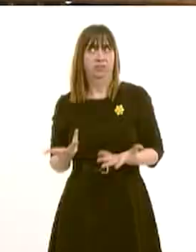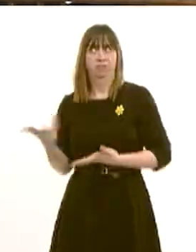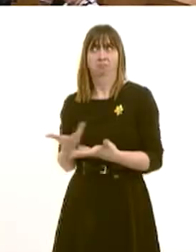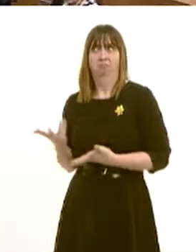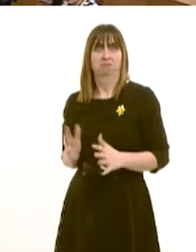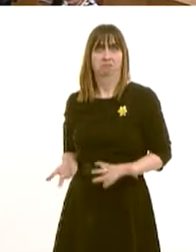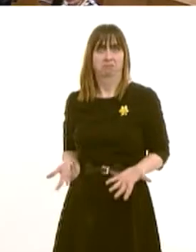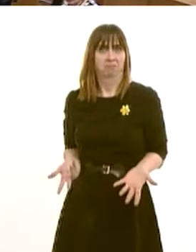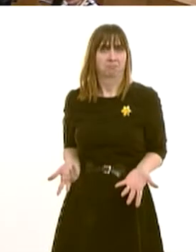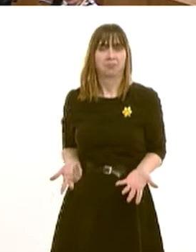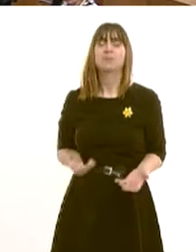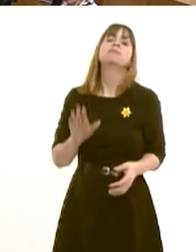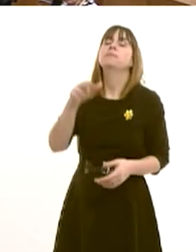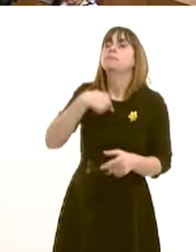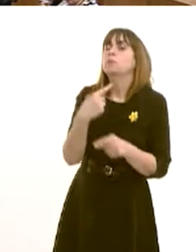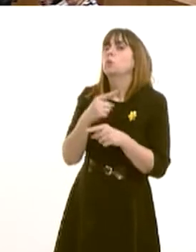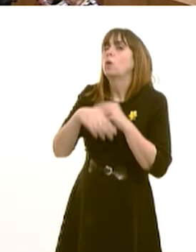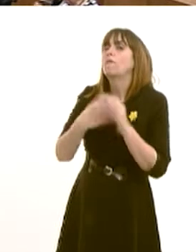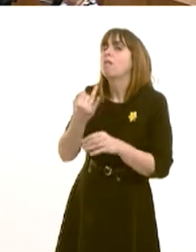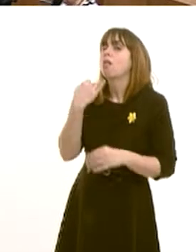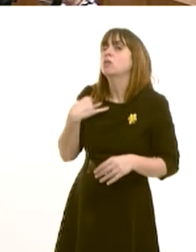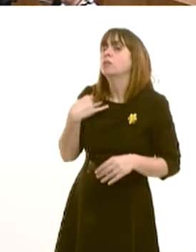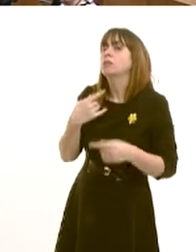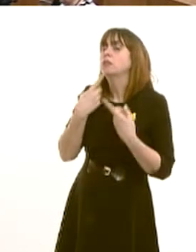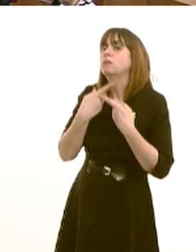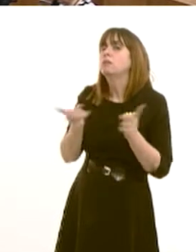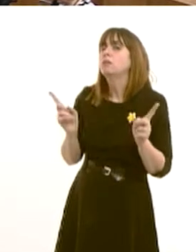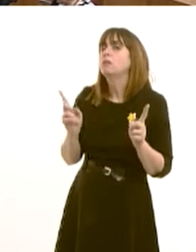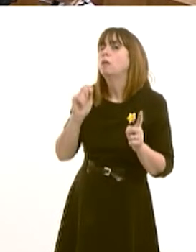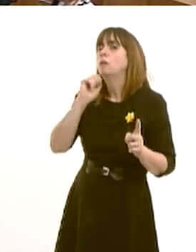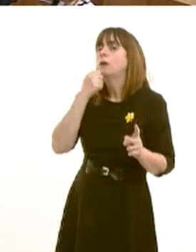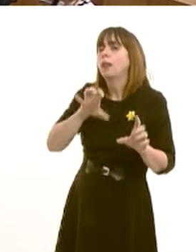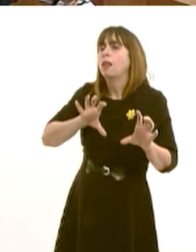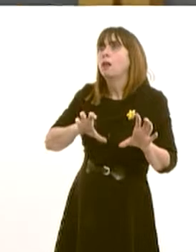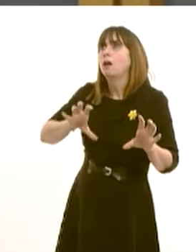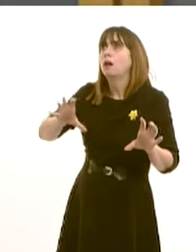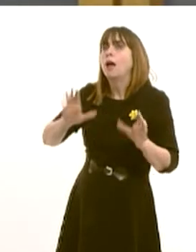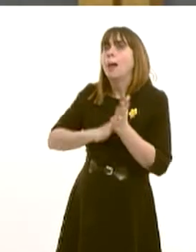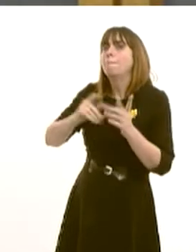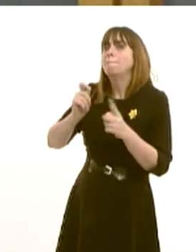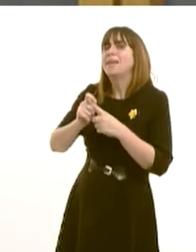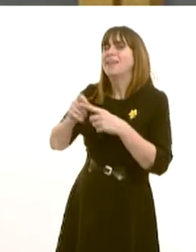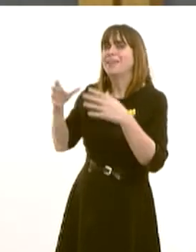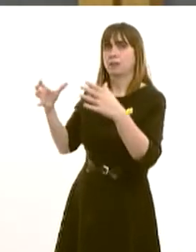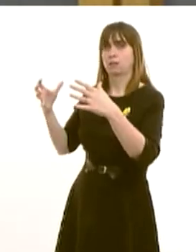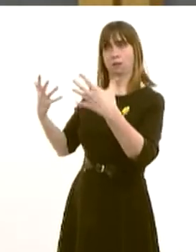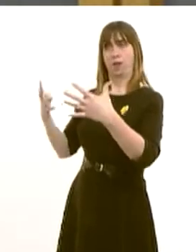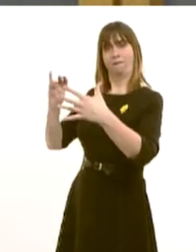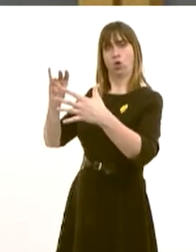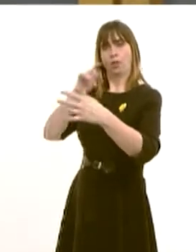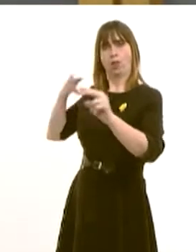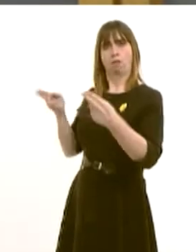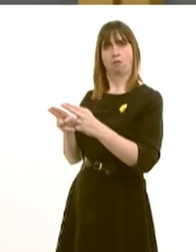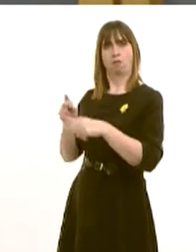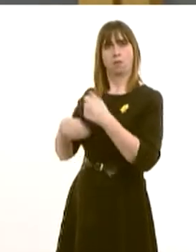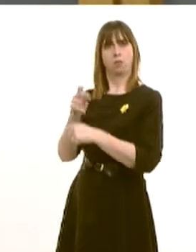taken place. I'm referring to last week's announcement that there is intention to reduce the number of members of parliament from 40 to